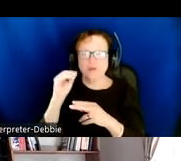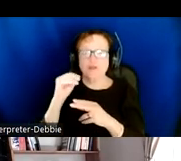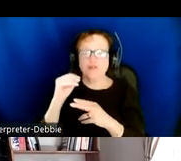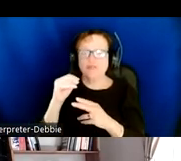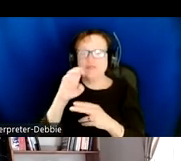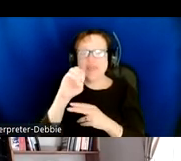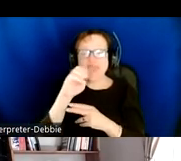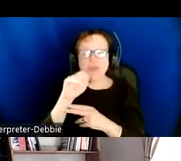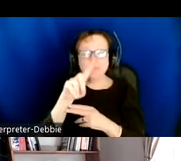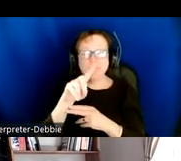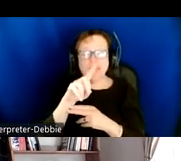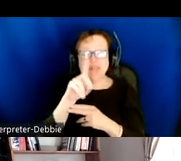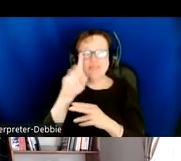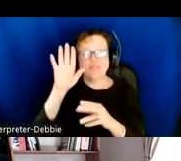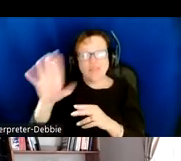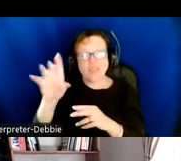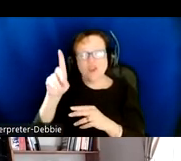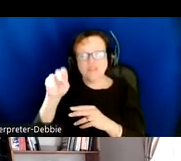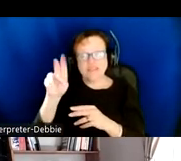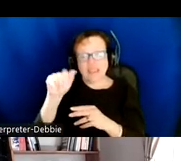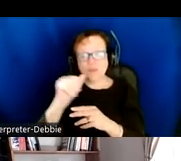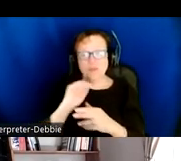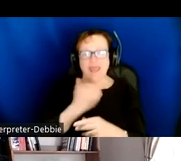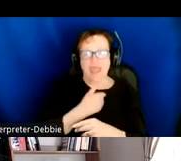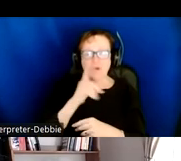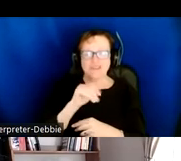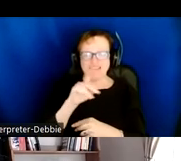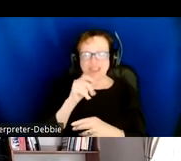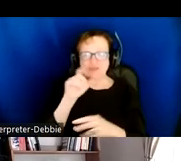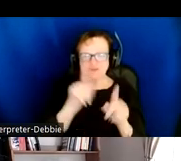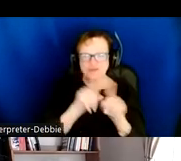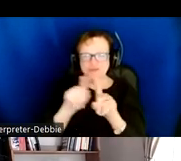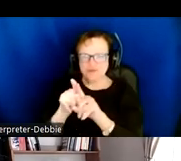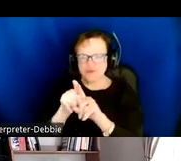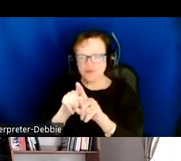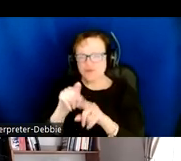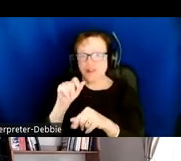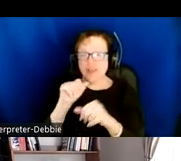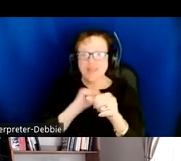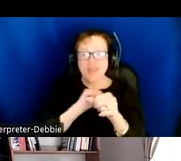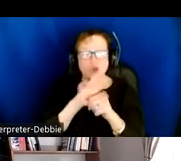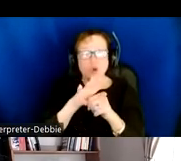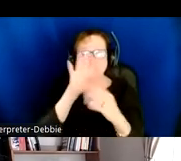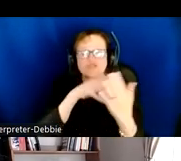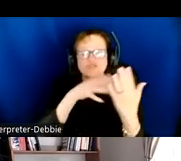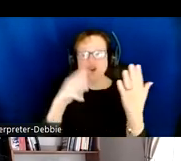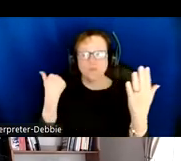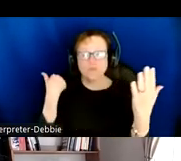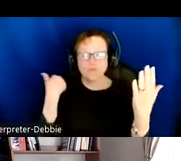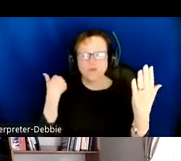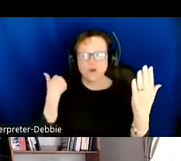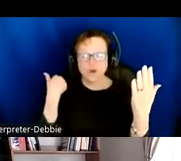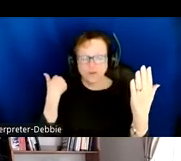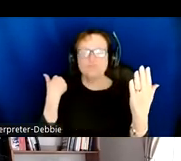embed the data that we need in order to do the rendering. So for example, the COVID chart that was an example earlier, that is